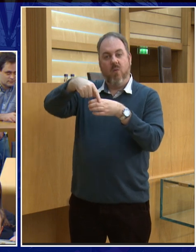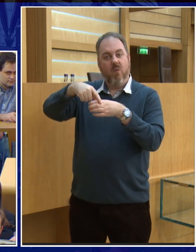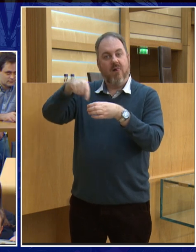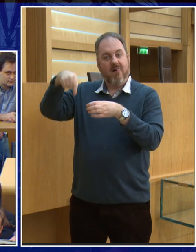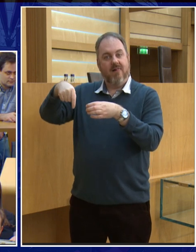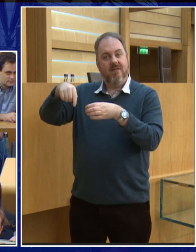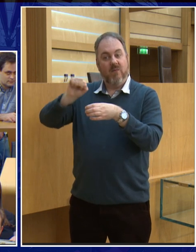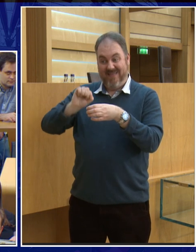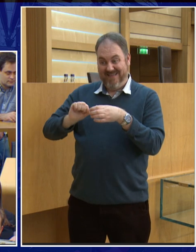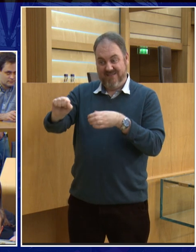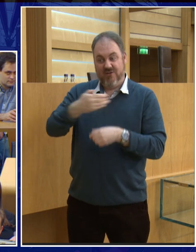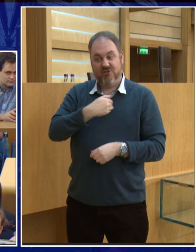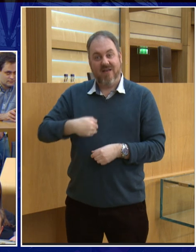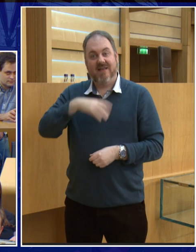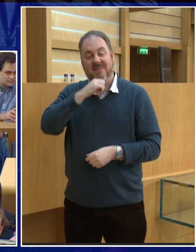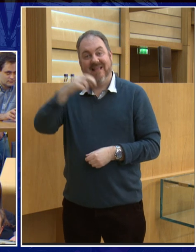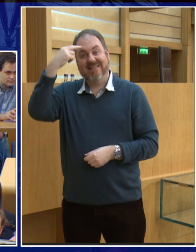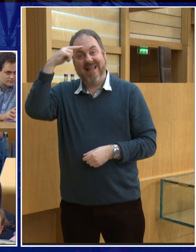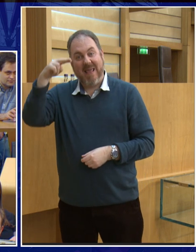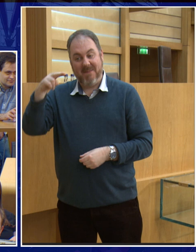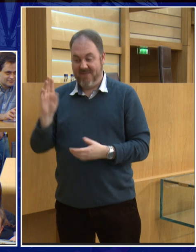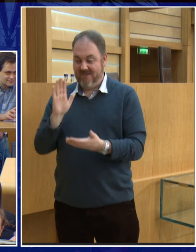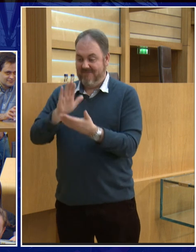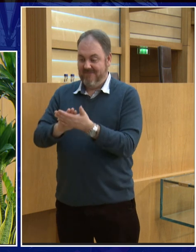so he did make it to the moon but not technically.